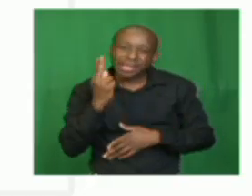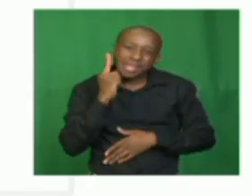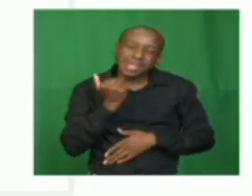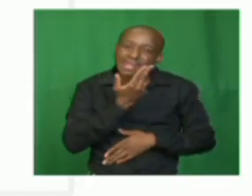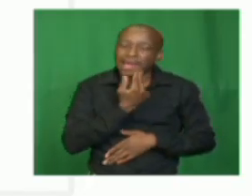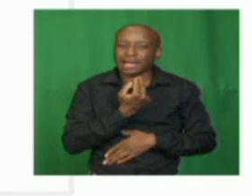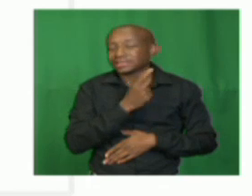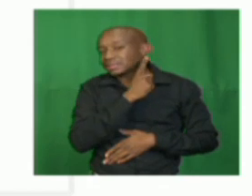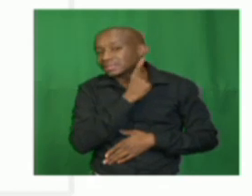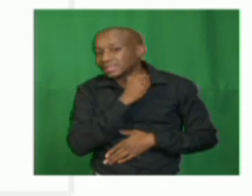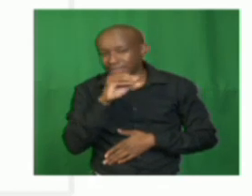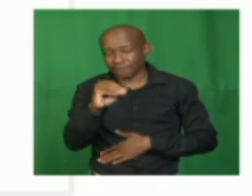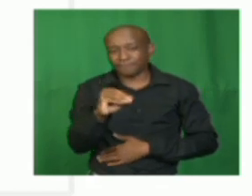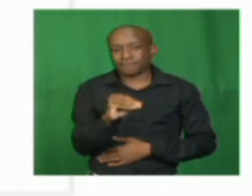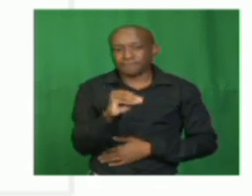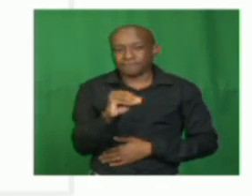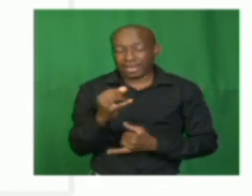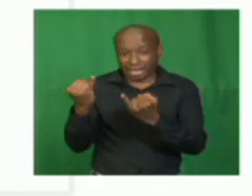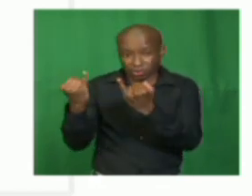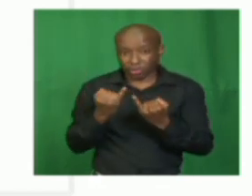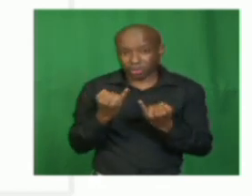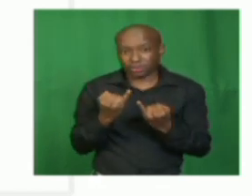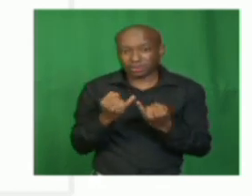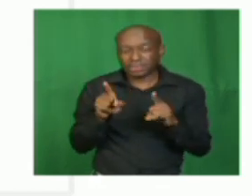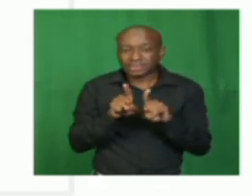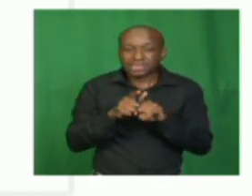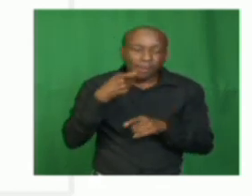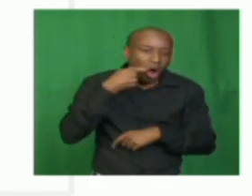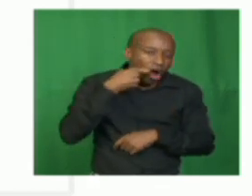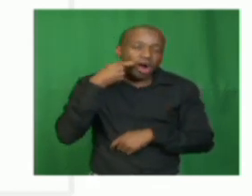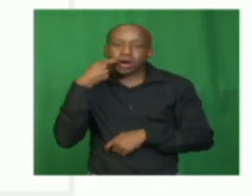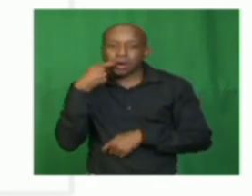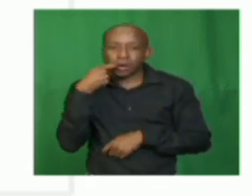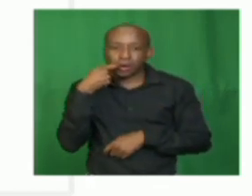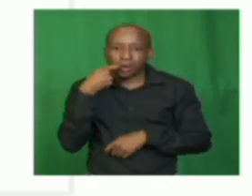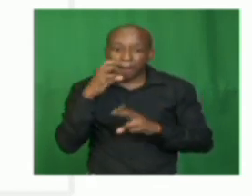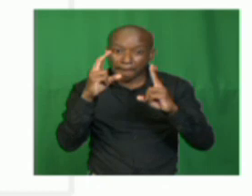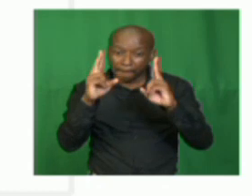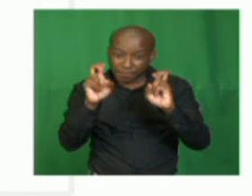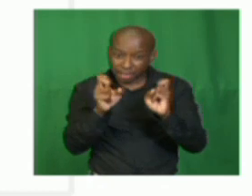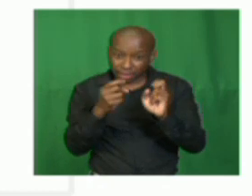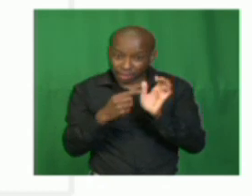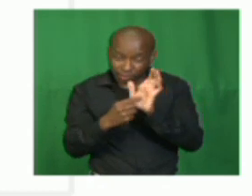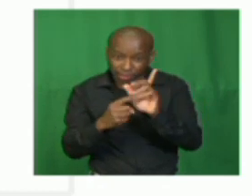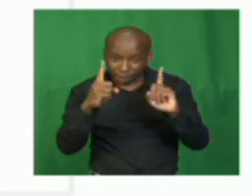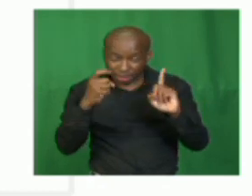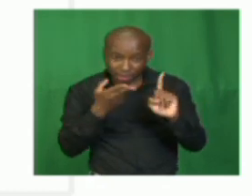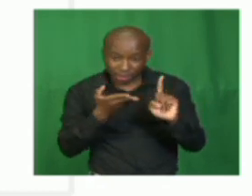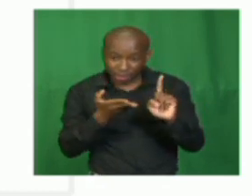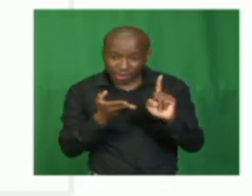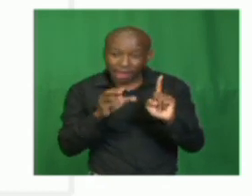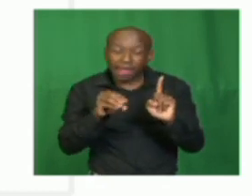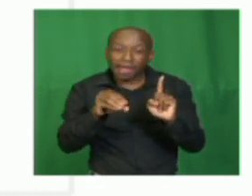arouse interest, interest. It should have a hook. There is a picture there. There is